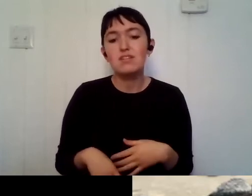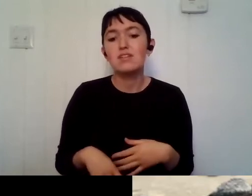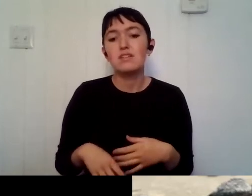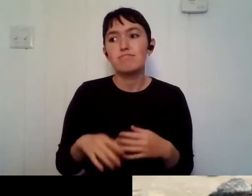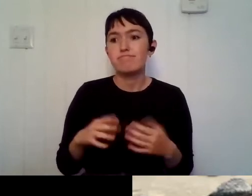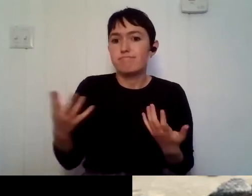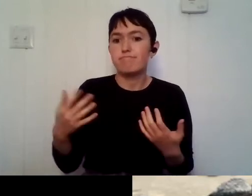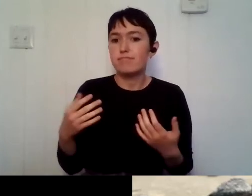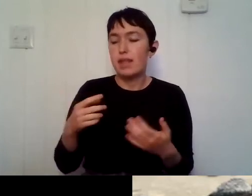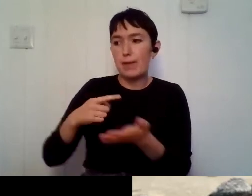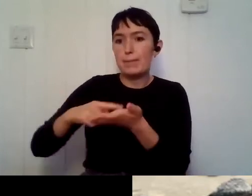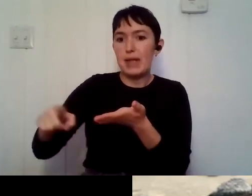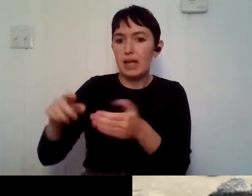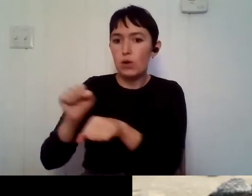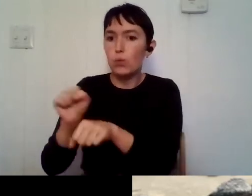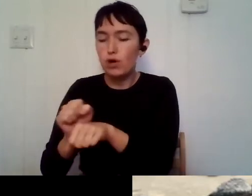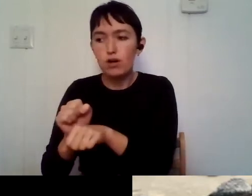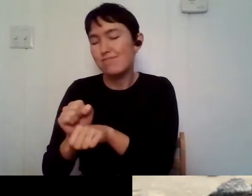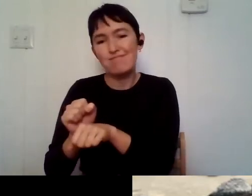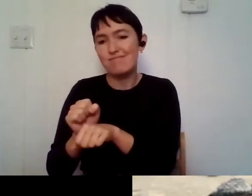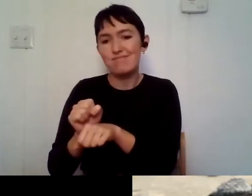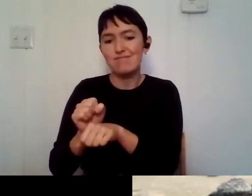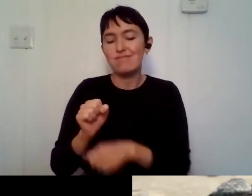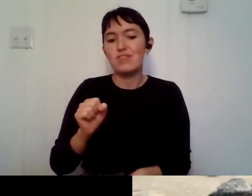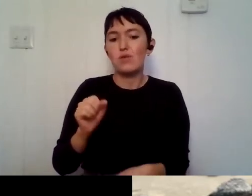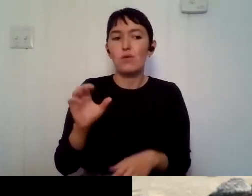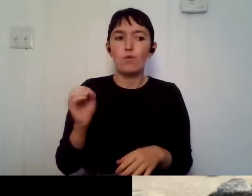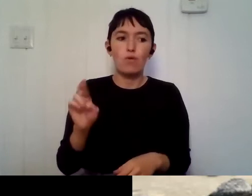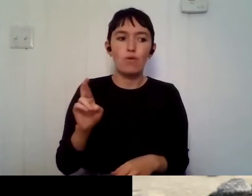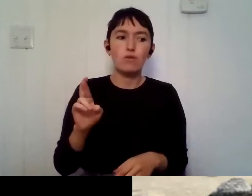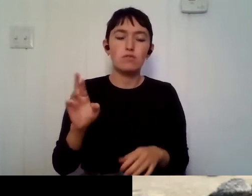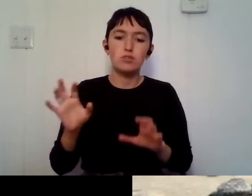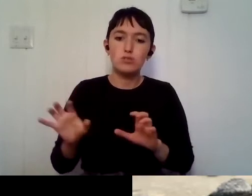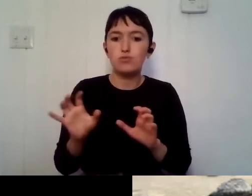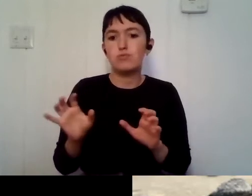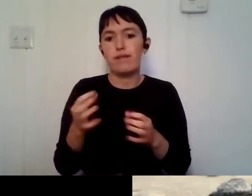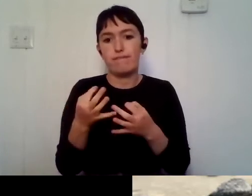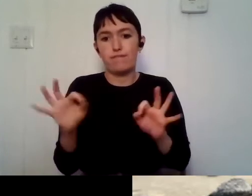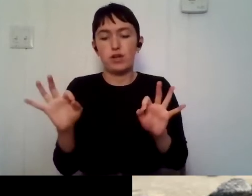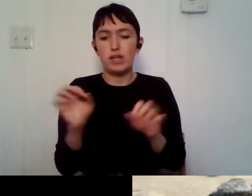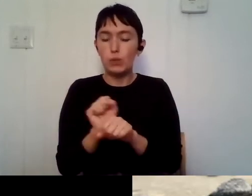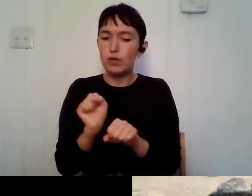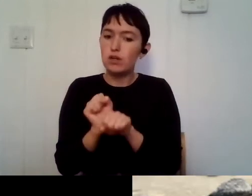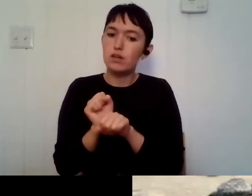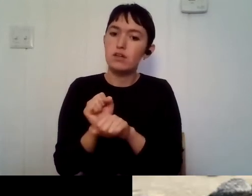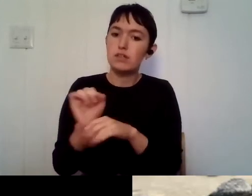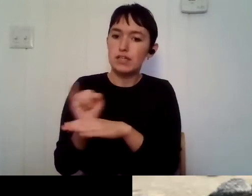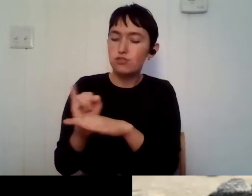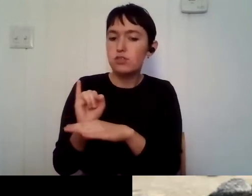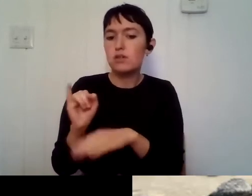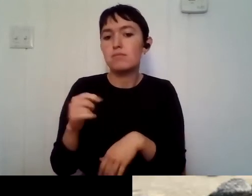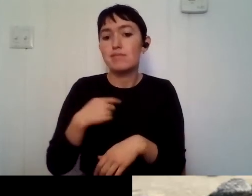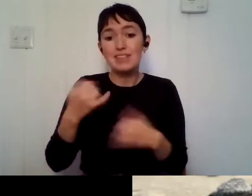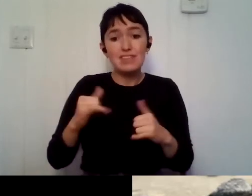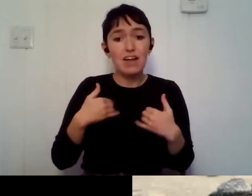pay to work or onto like do an internship for, for free. I still had, um, like courses I had to pay for.